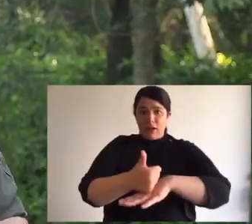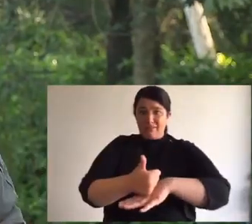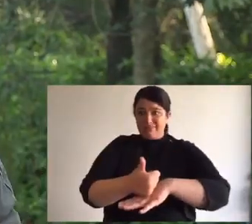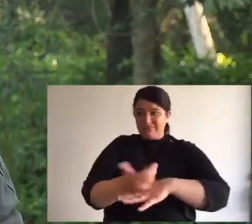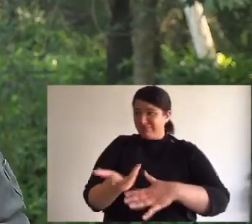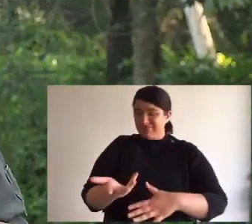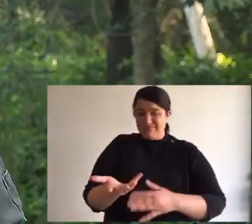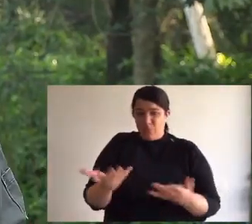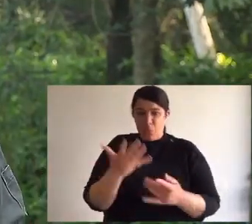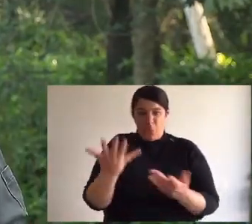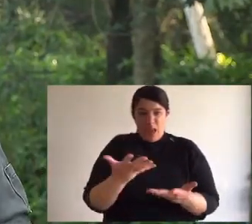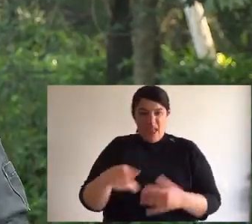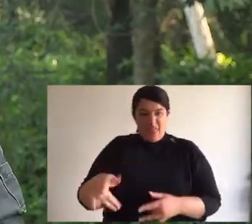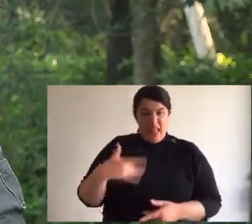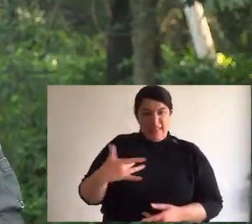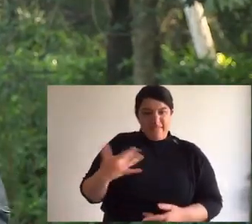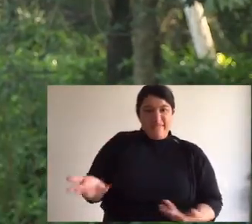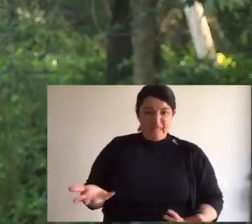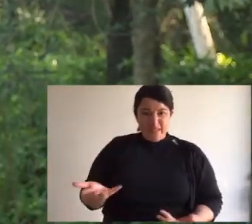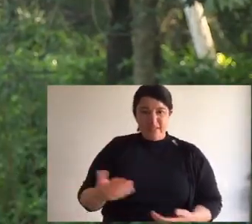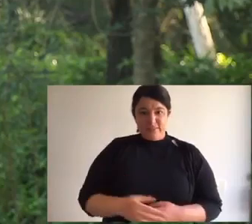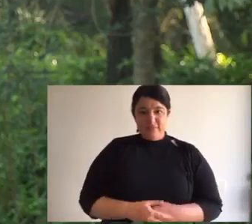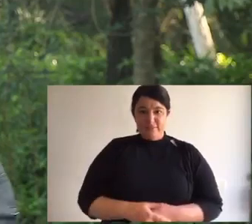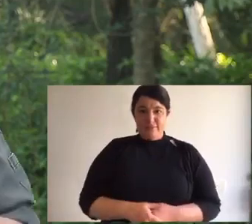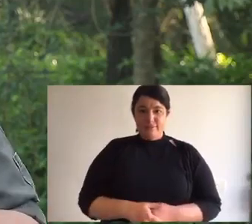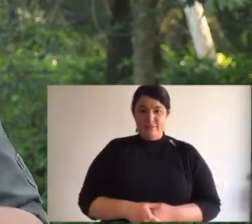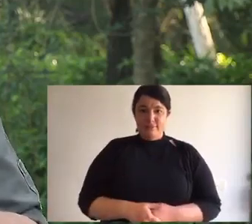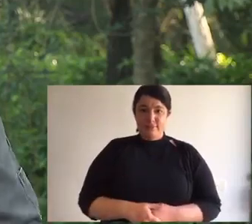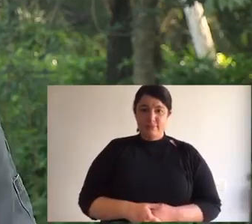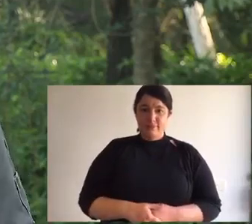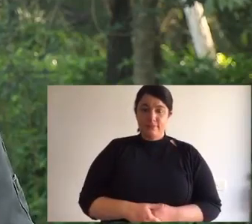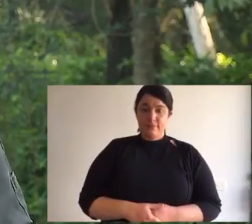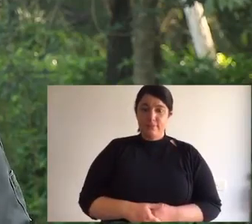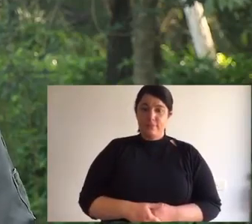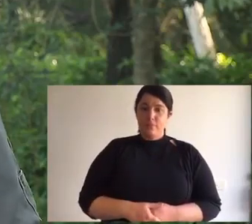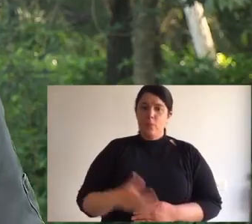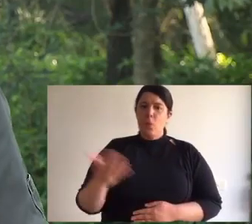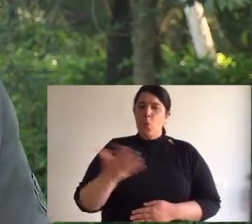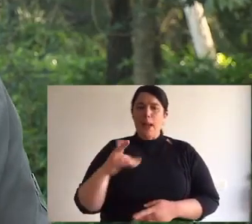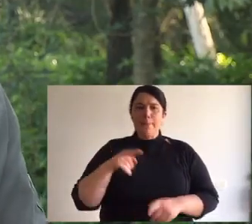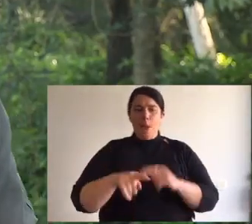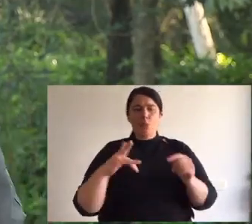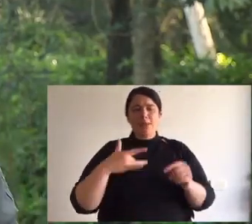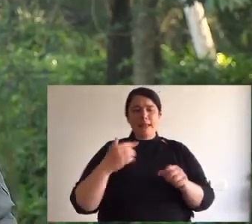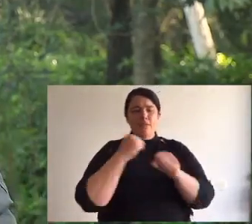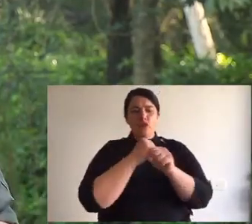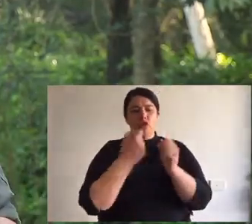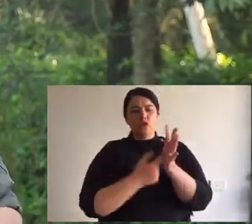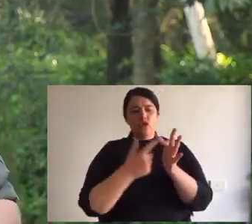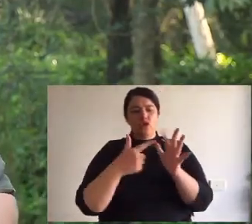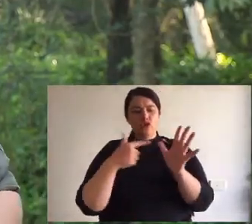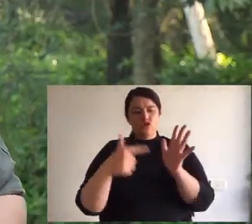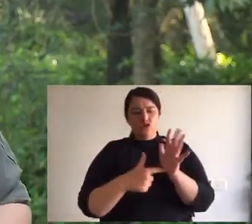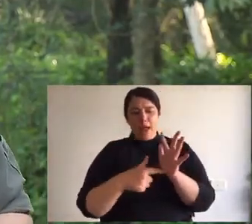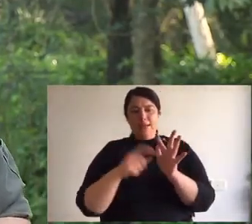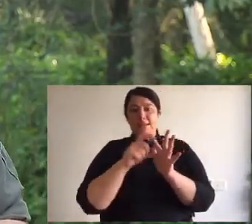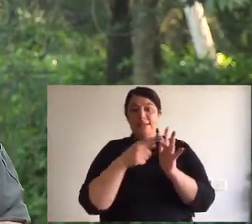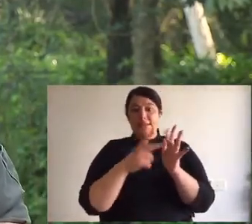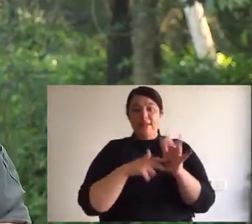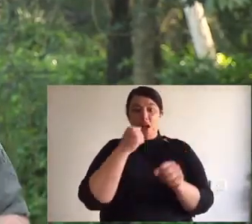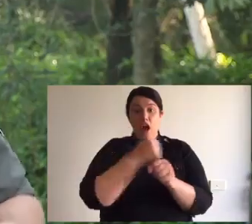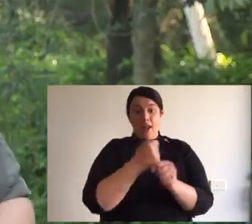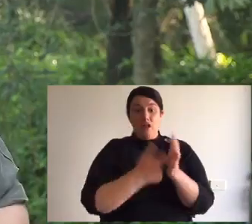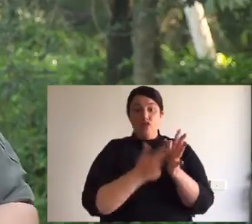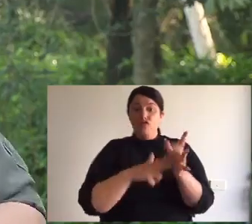shopping centres and quolls cannot live with that. Their habitat is mostly along the Great Dividing Range